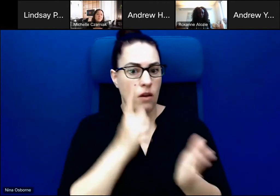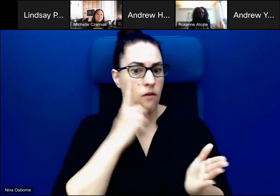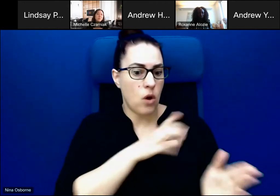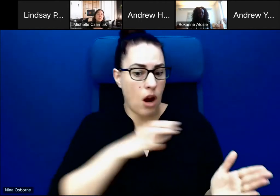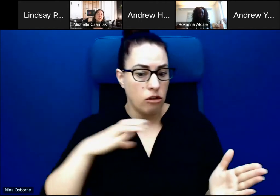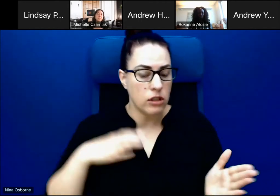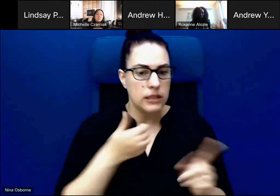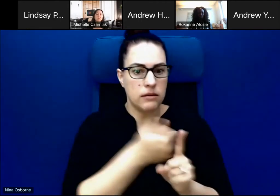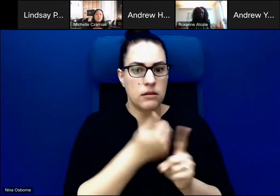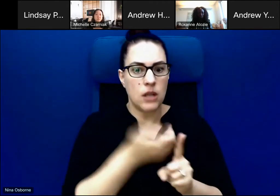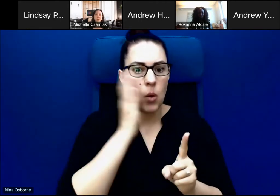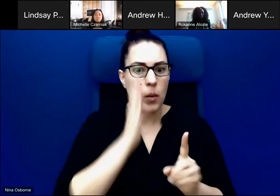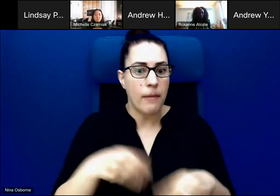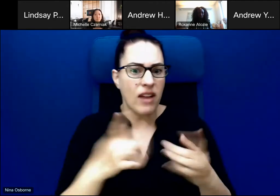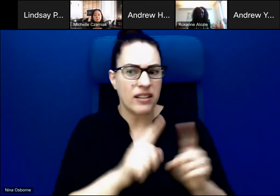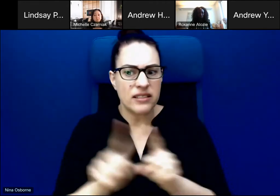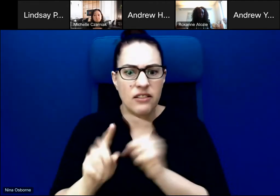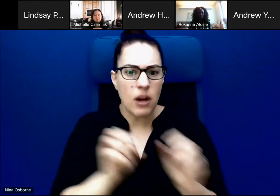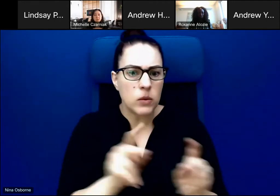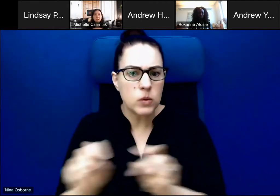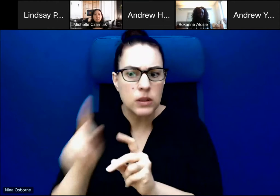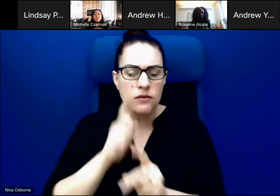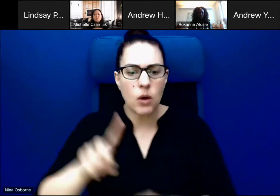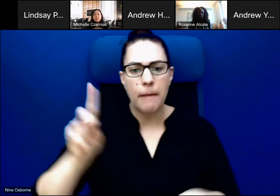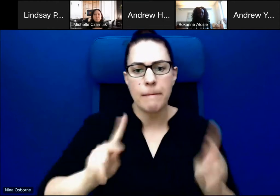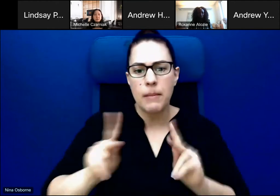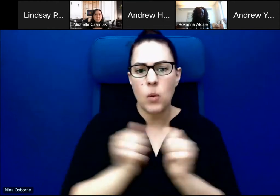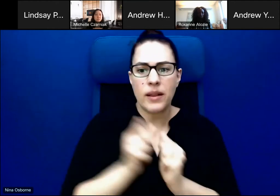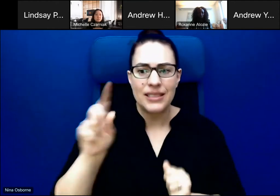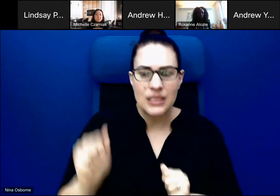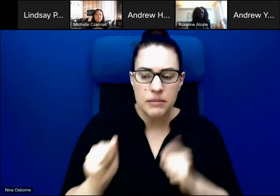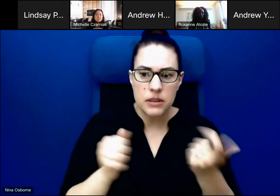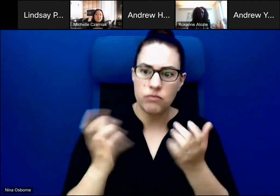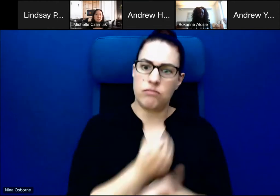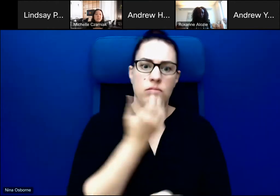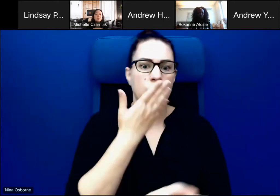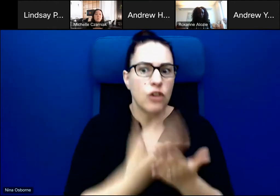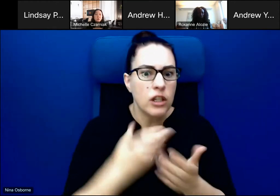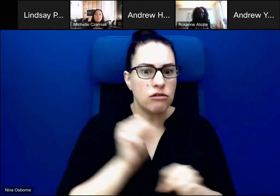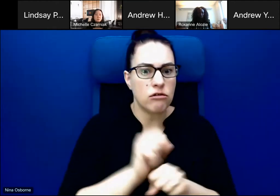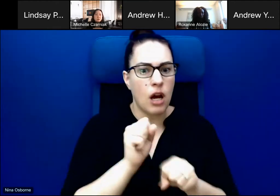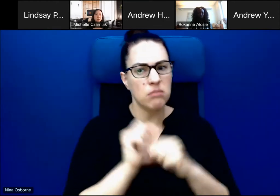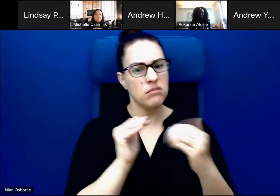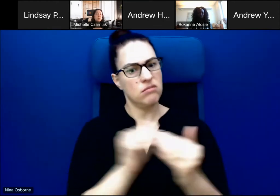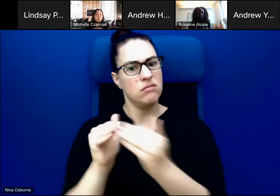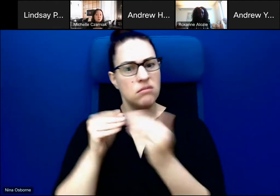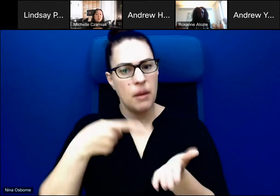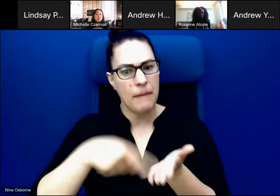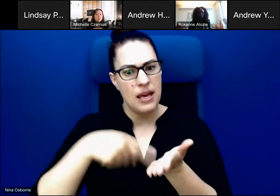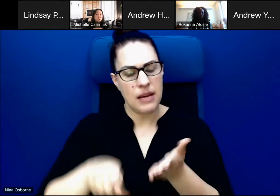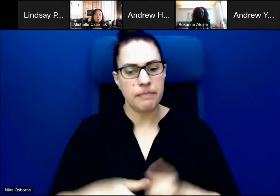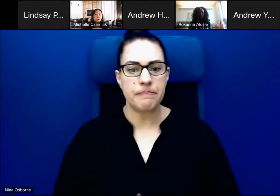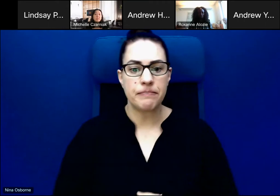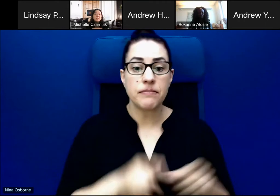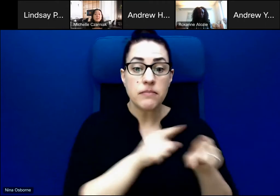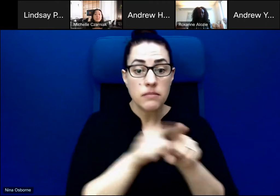keep people with disabilities from getting good jobs with fair wages. More broadly, the Biden administration has stated that it will work to